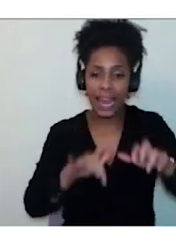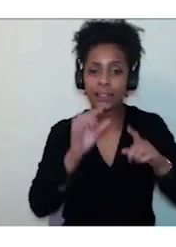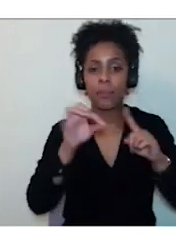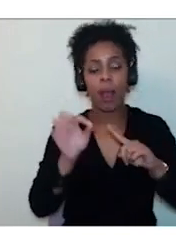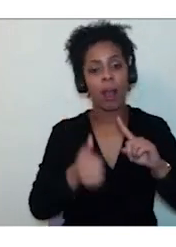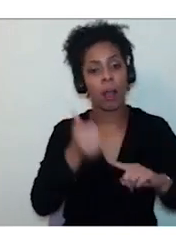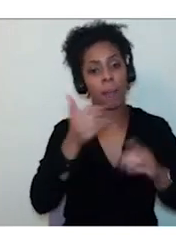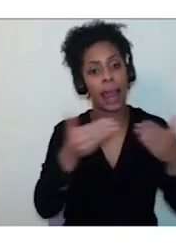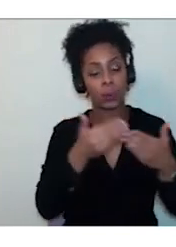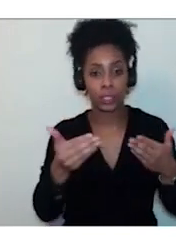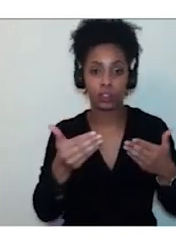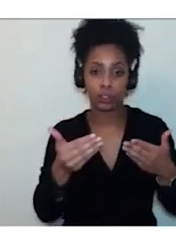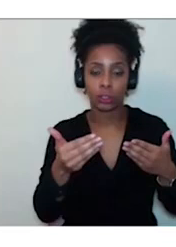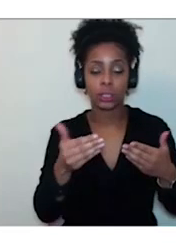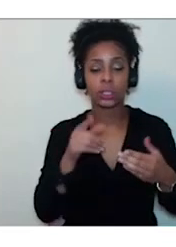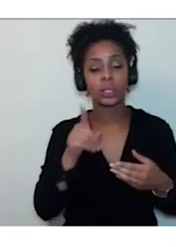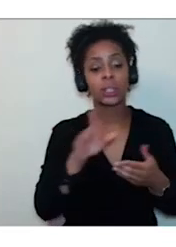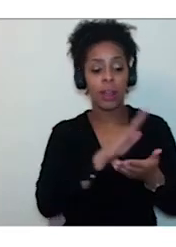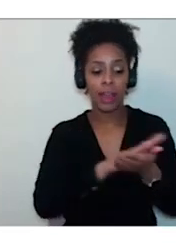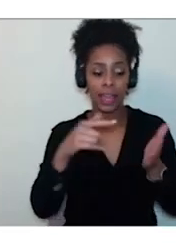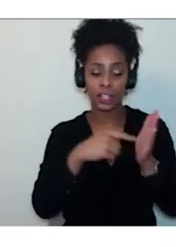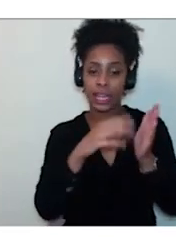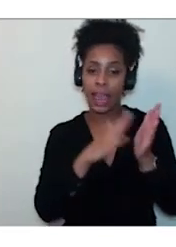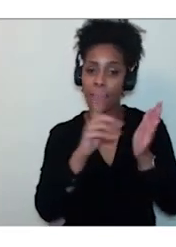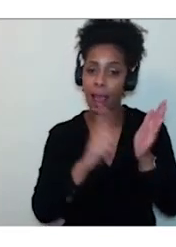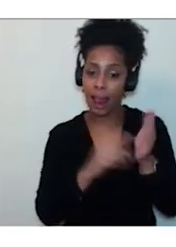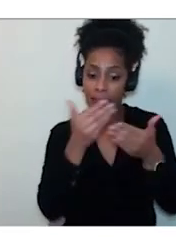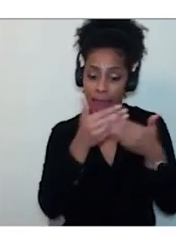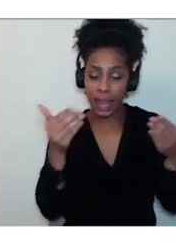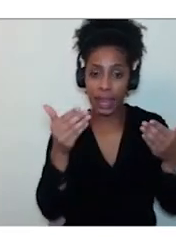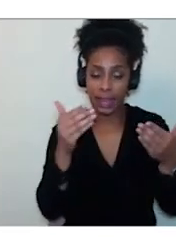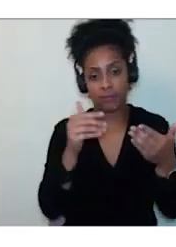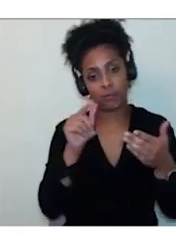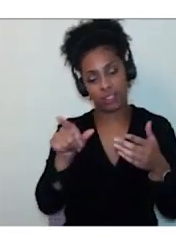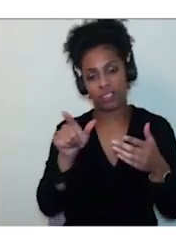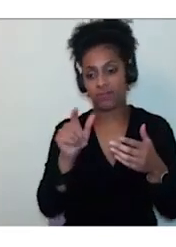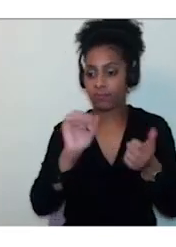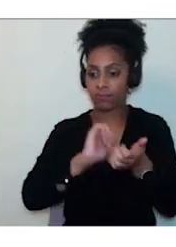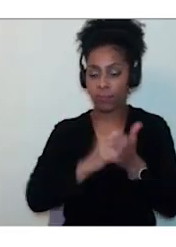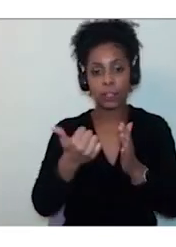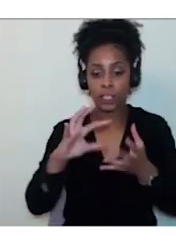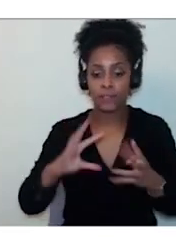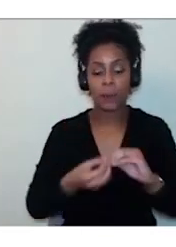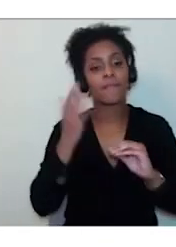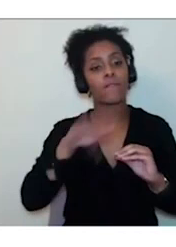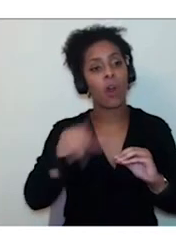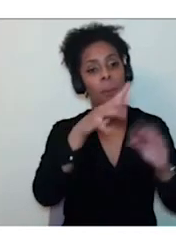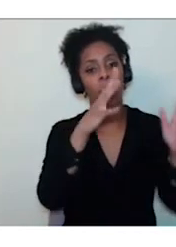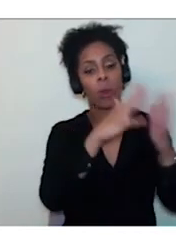The HTML standard is developed and published by the World Wide Web Consortium, the W3C.